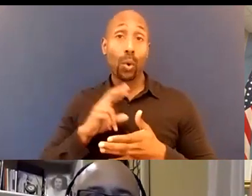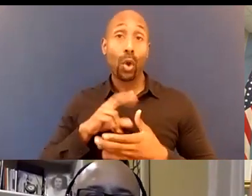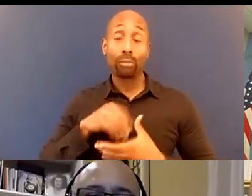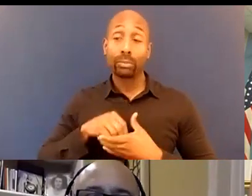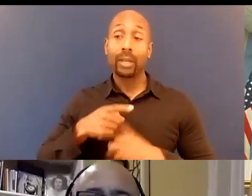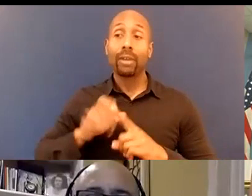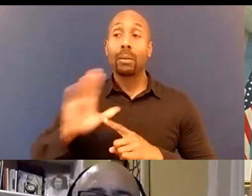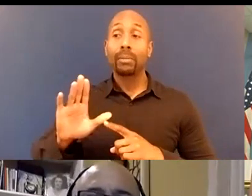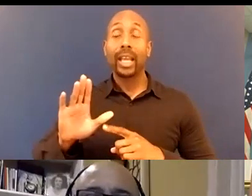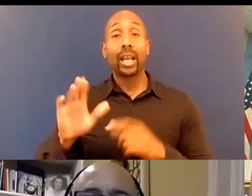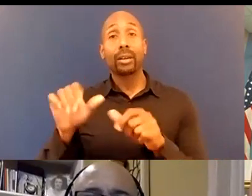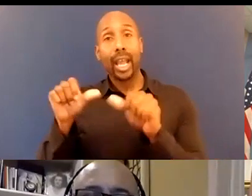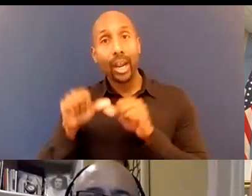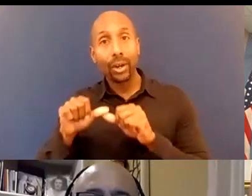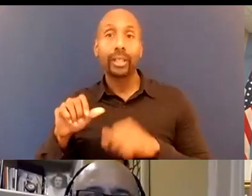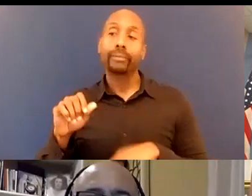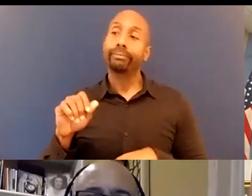Anyone else?